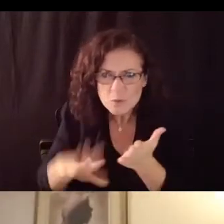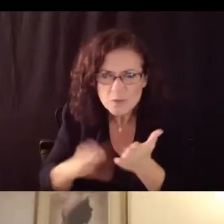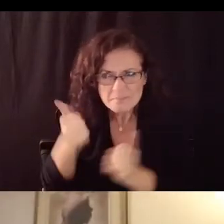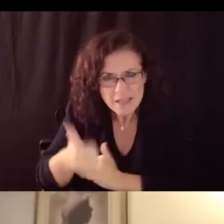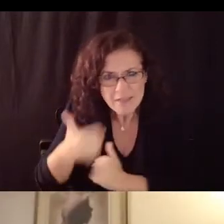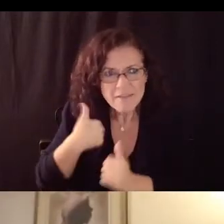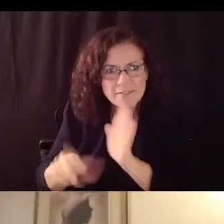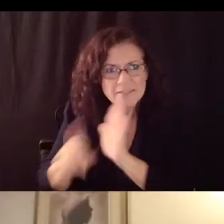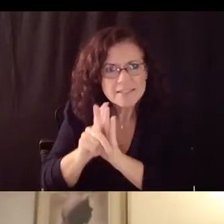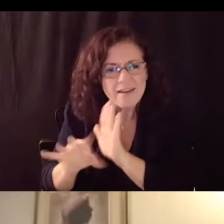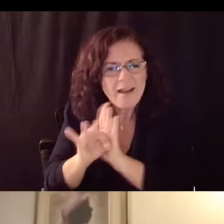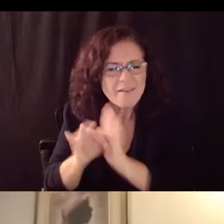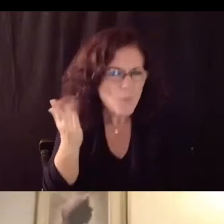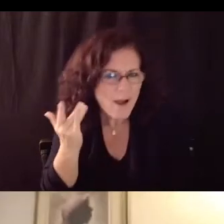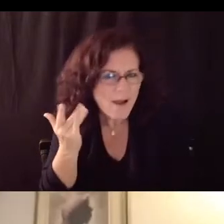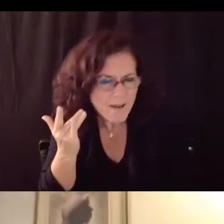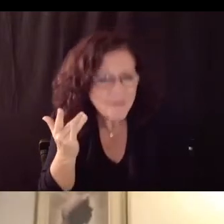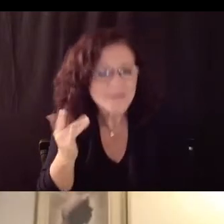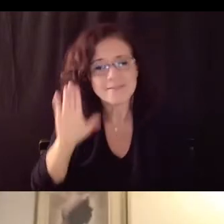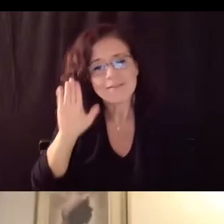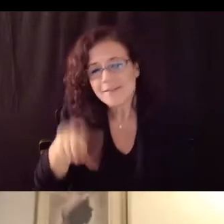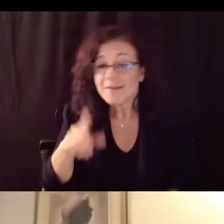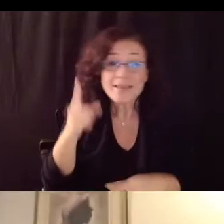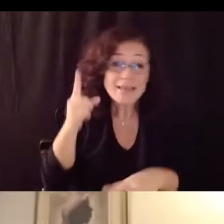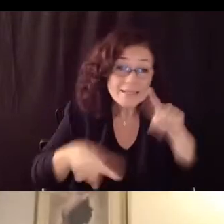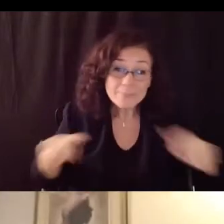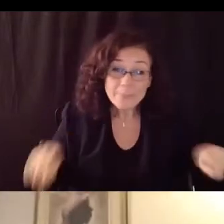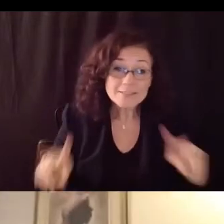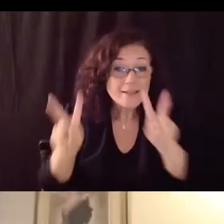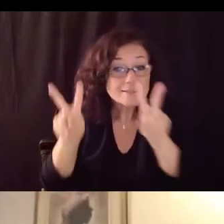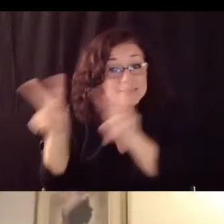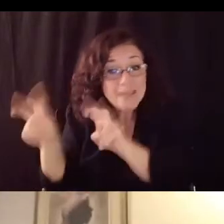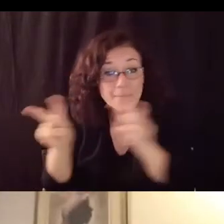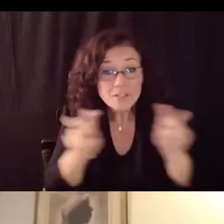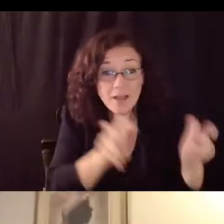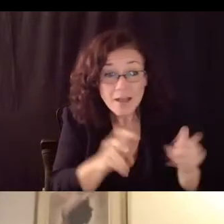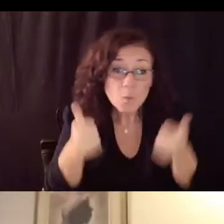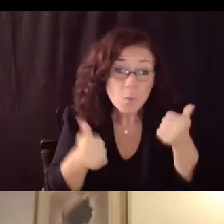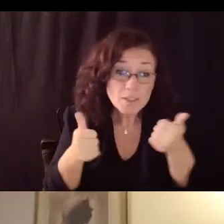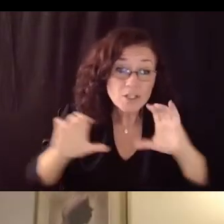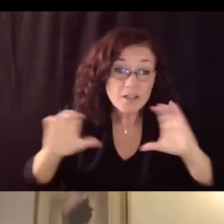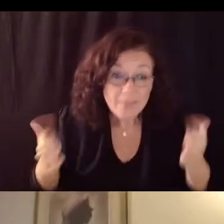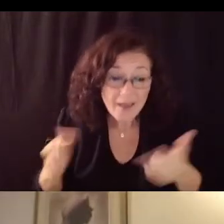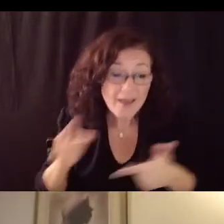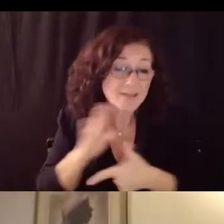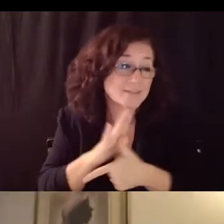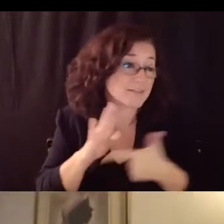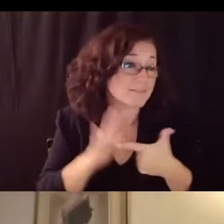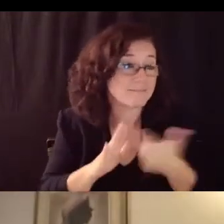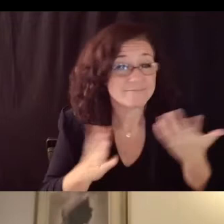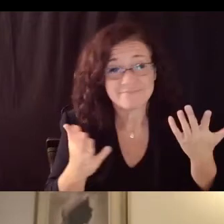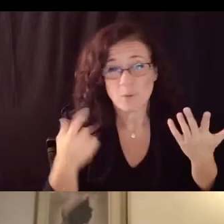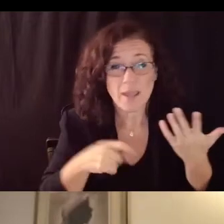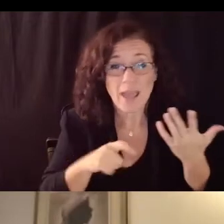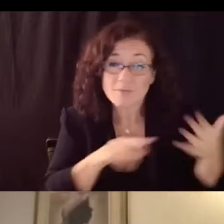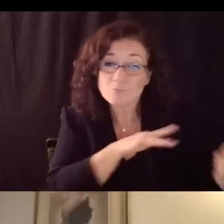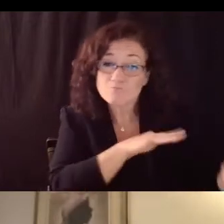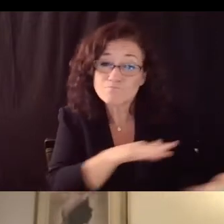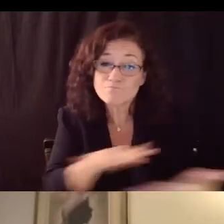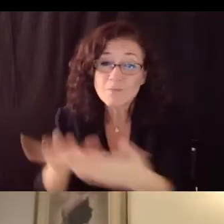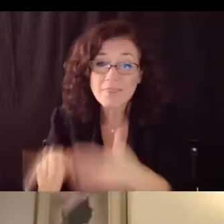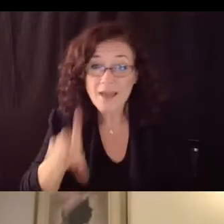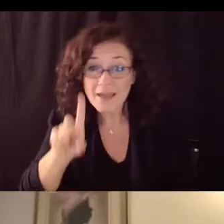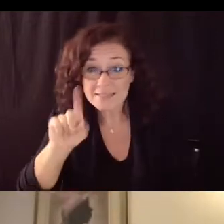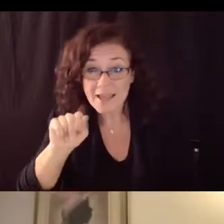subject matters we know that that's true from their data analysis and so those kinds of conversations need to play out at the level